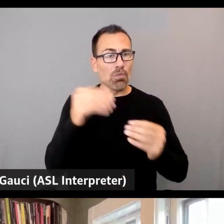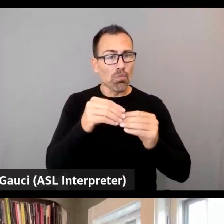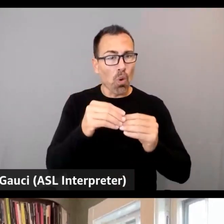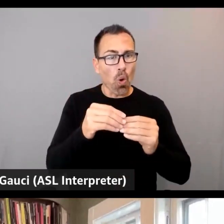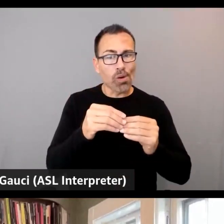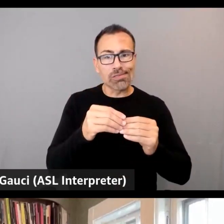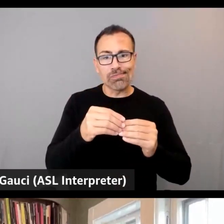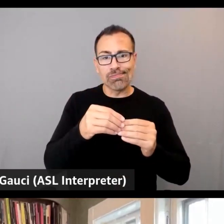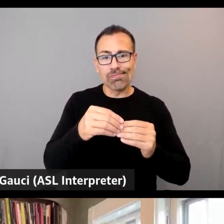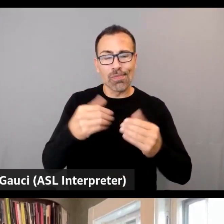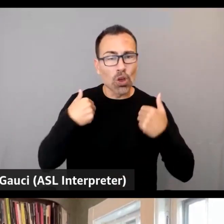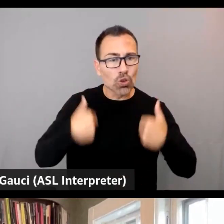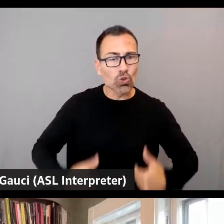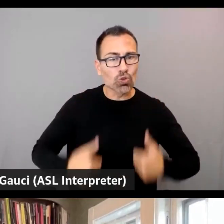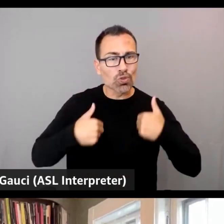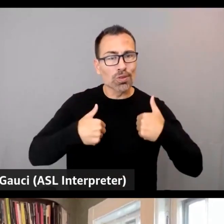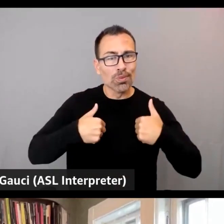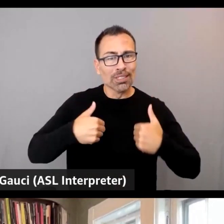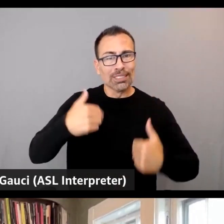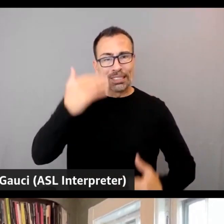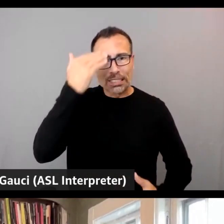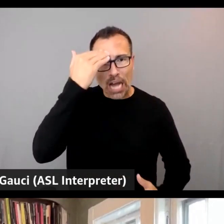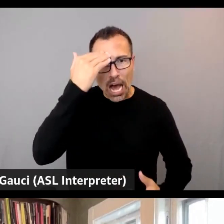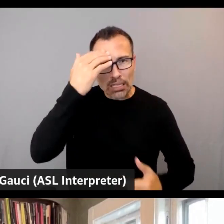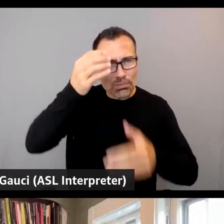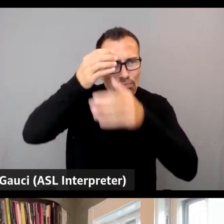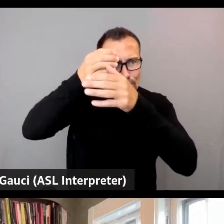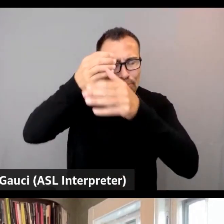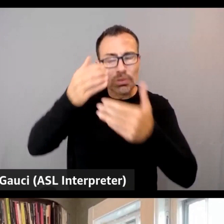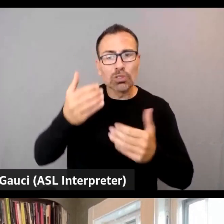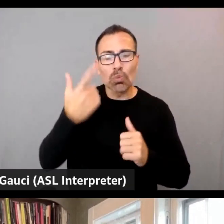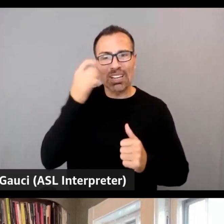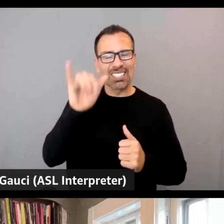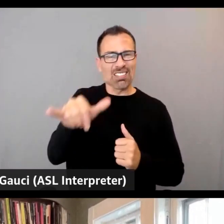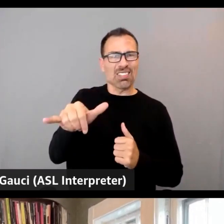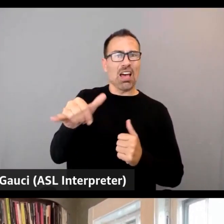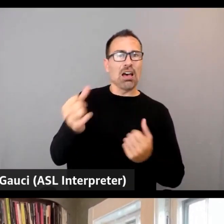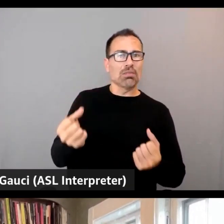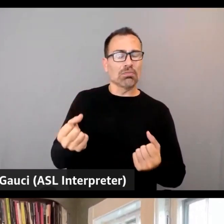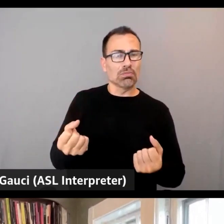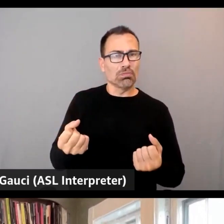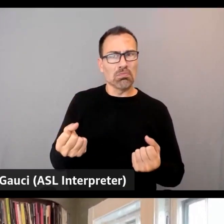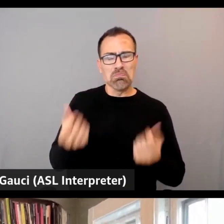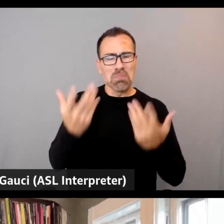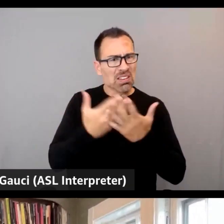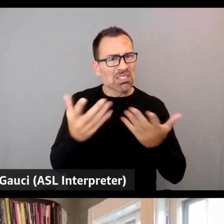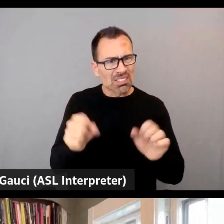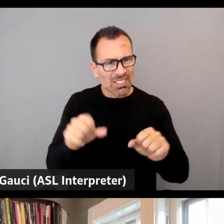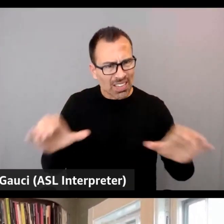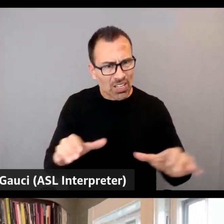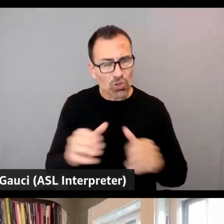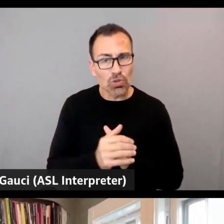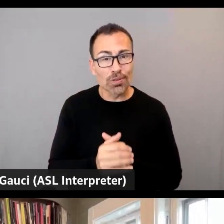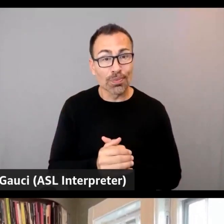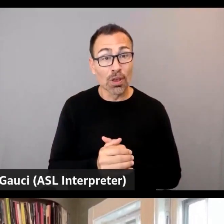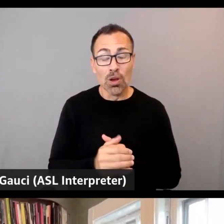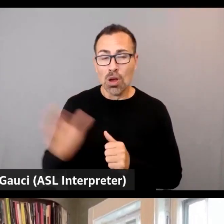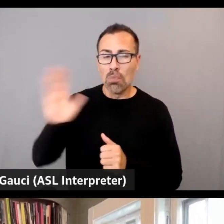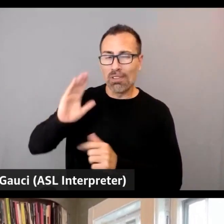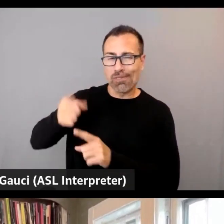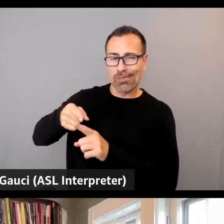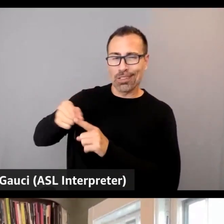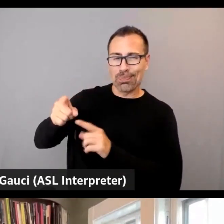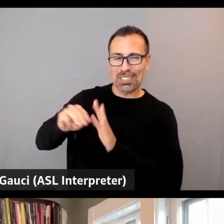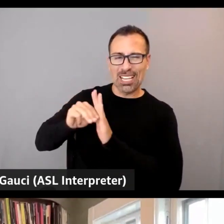And so as a result of that, you can do many, many different things with it way beyond what you could have done with a specialized model in the